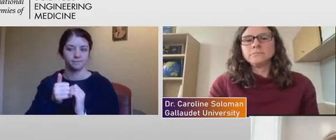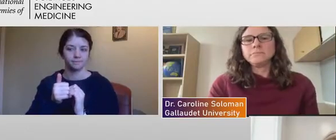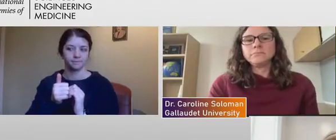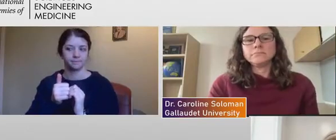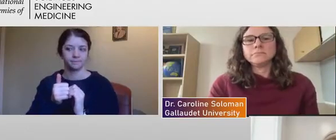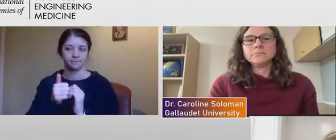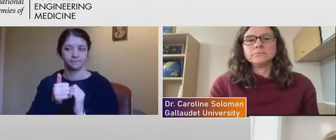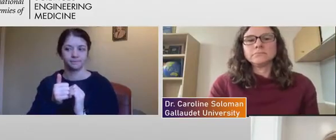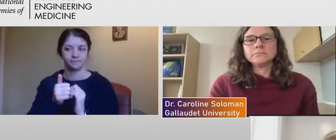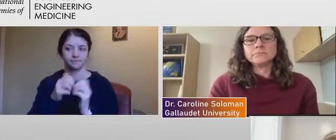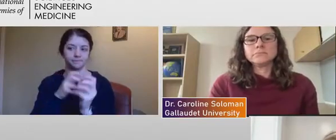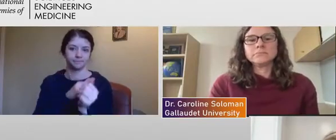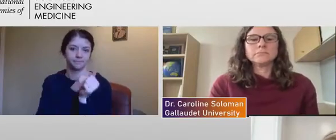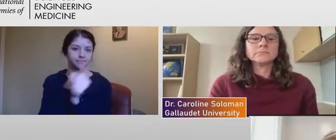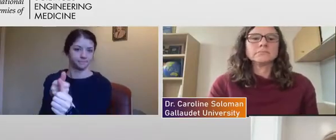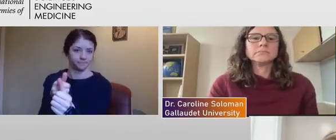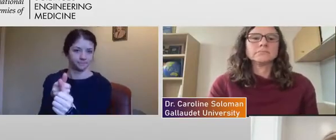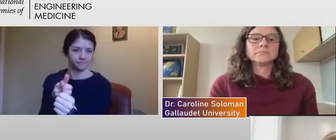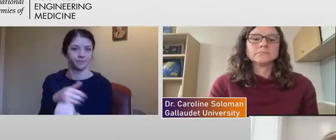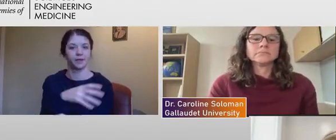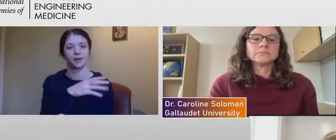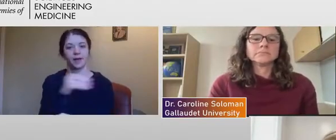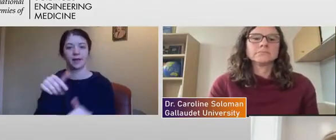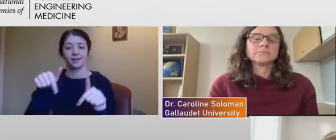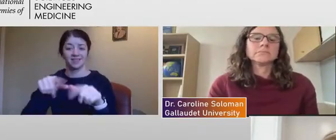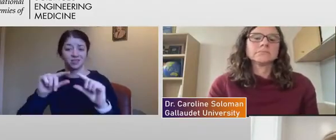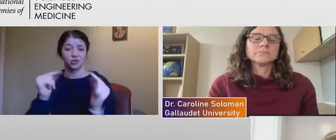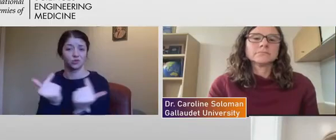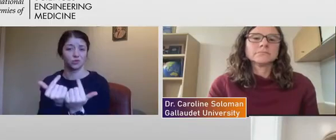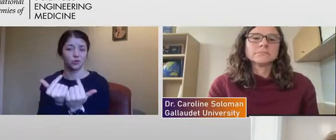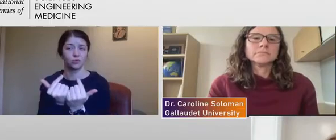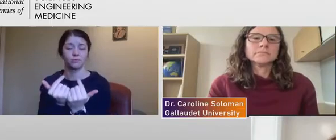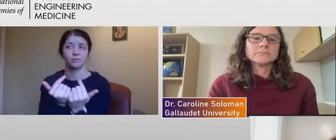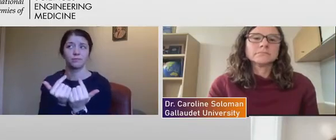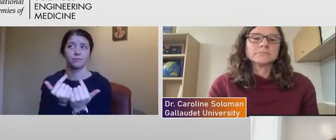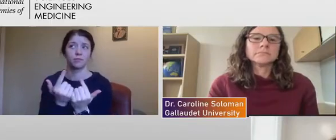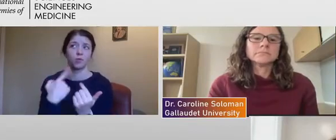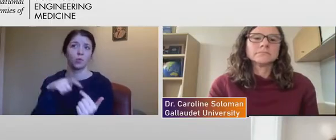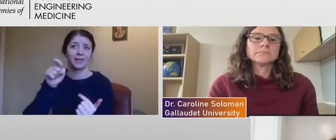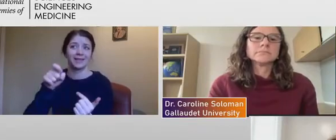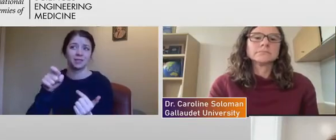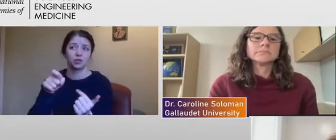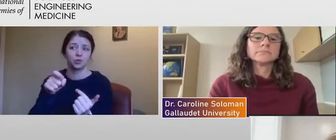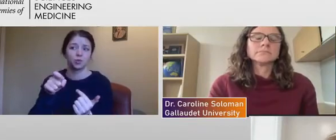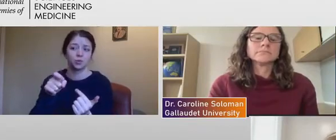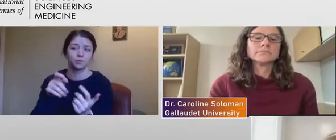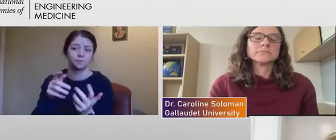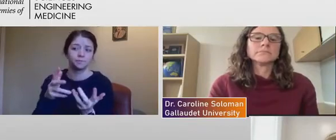compliant and this is a group that we need to, uh, nurture and,